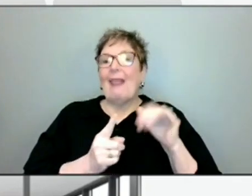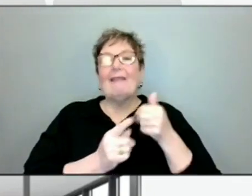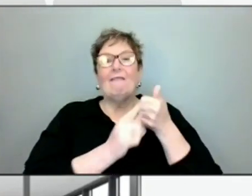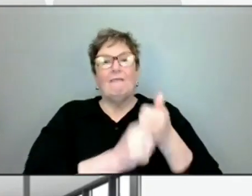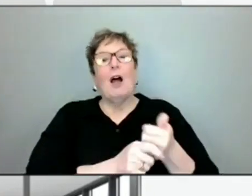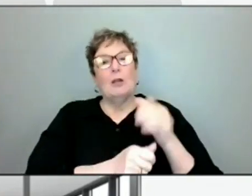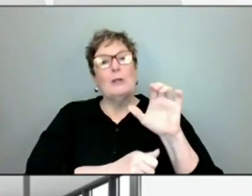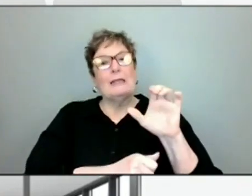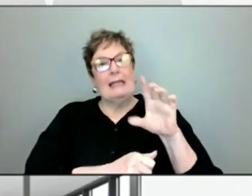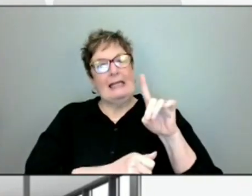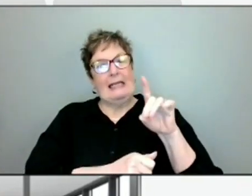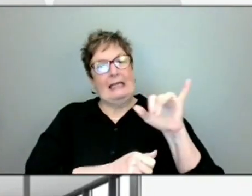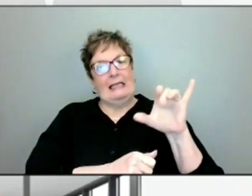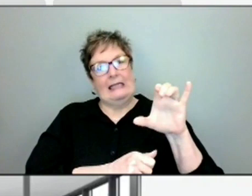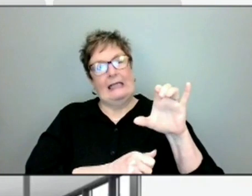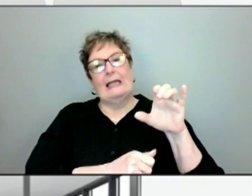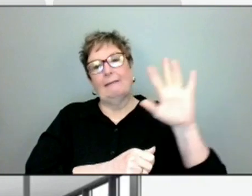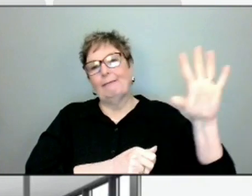guidance.